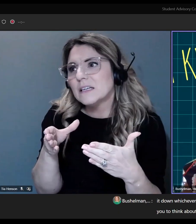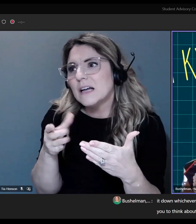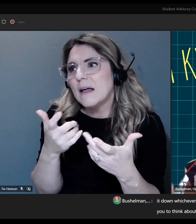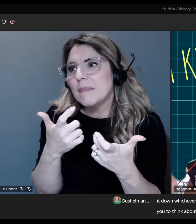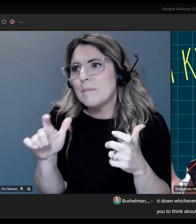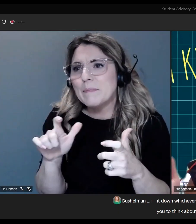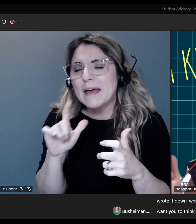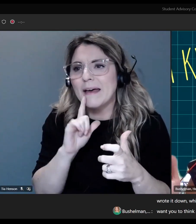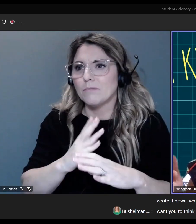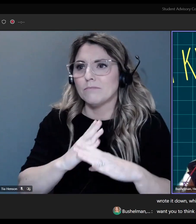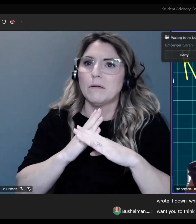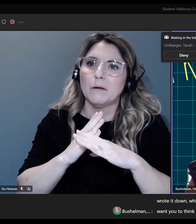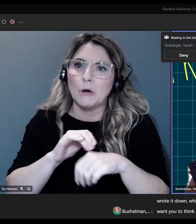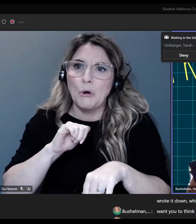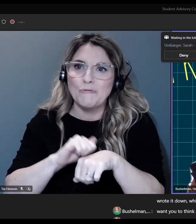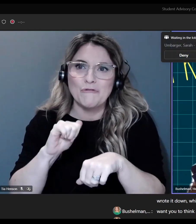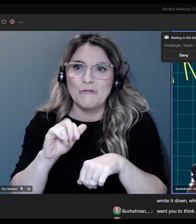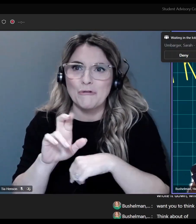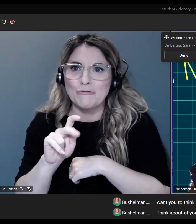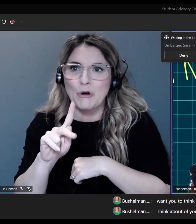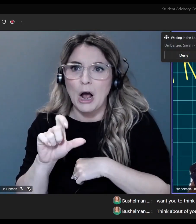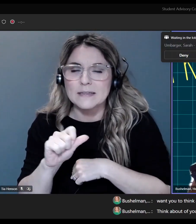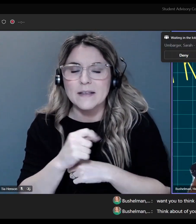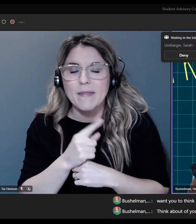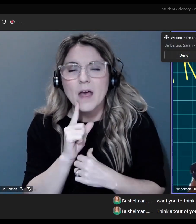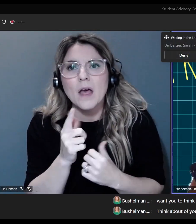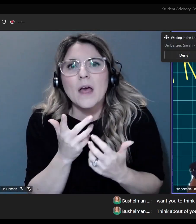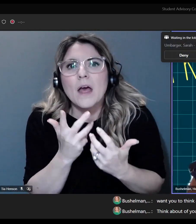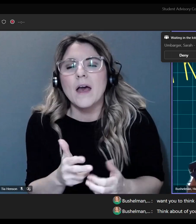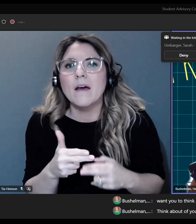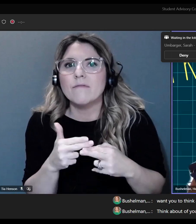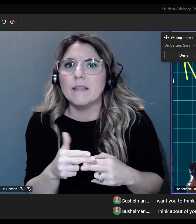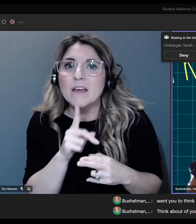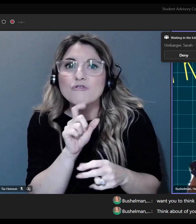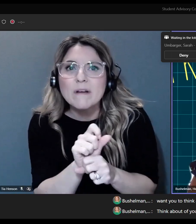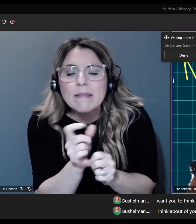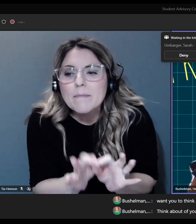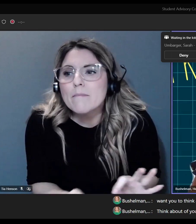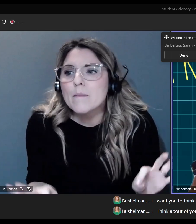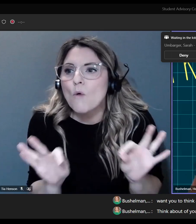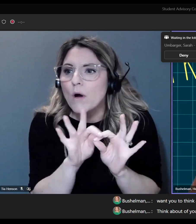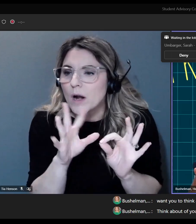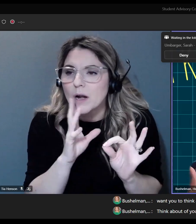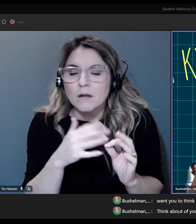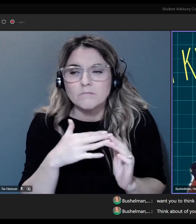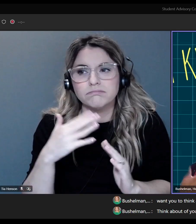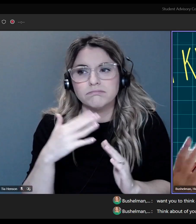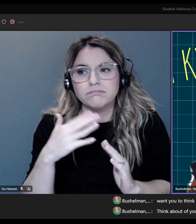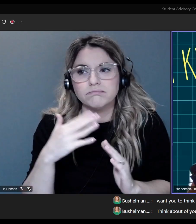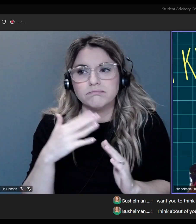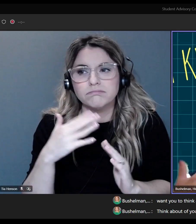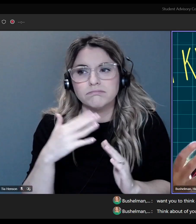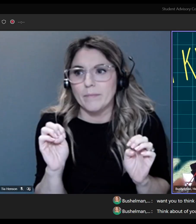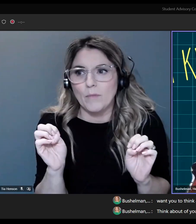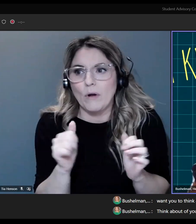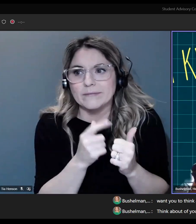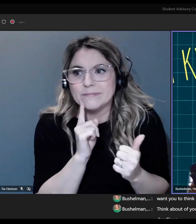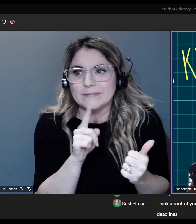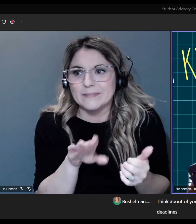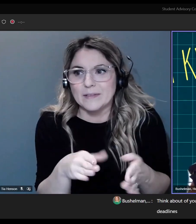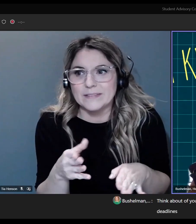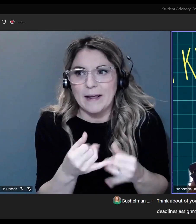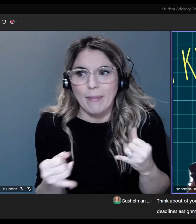rocks. Think about of your list, what are the absolute biggest deadlines,